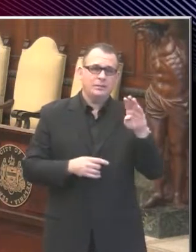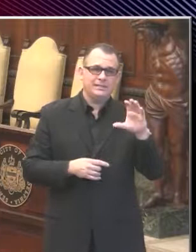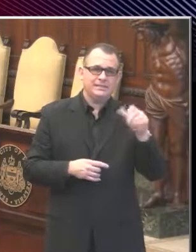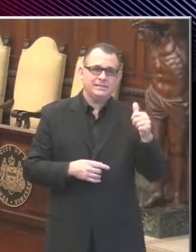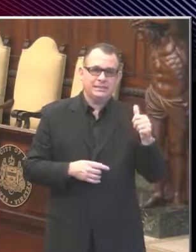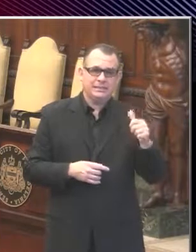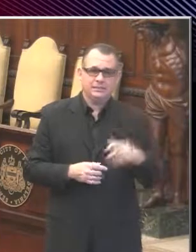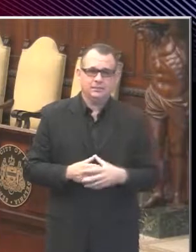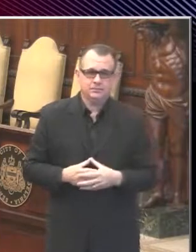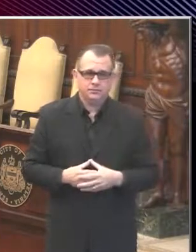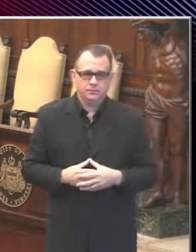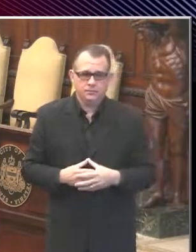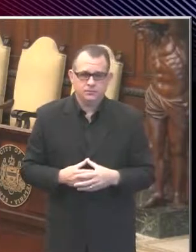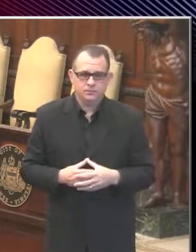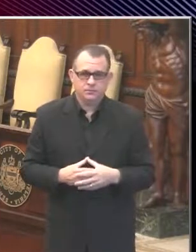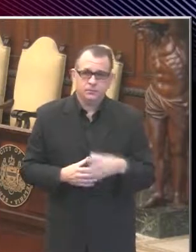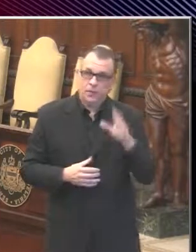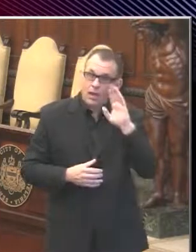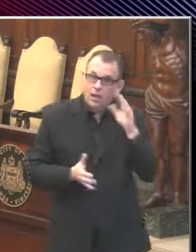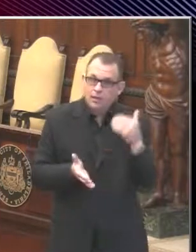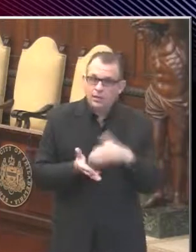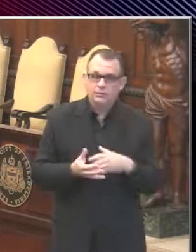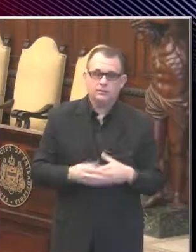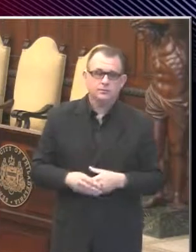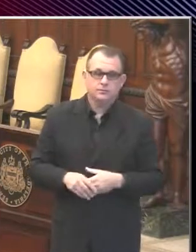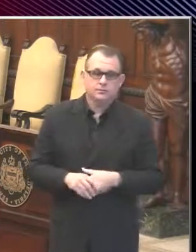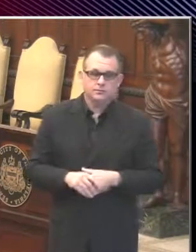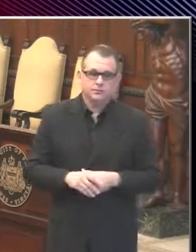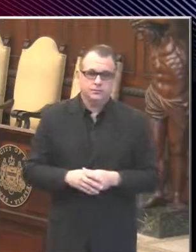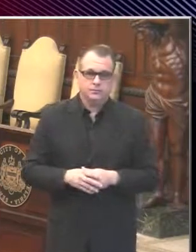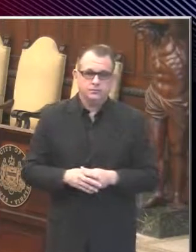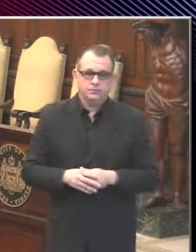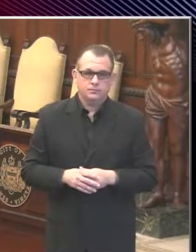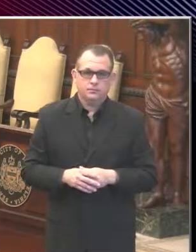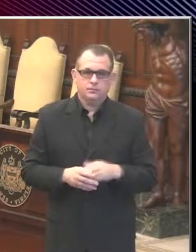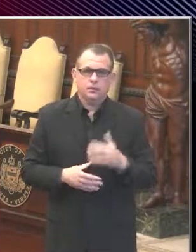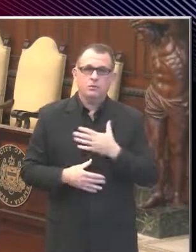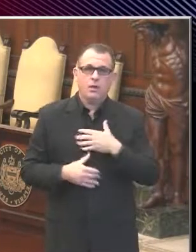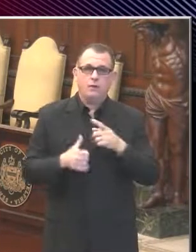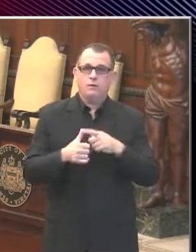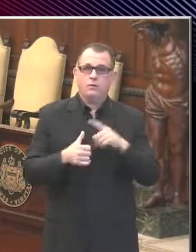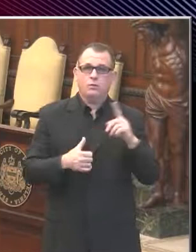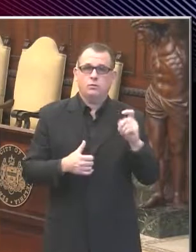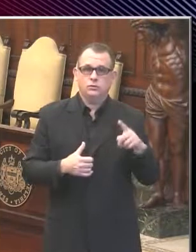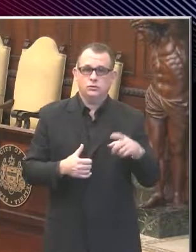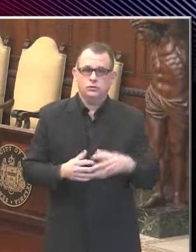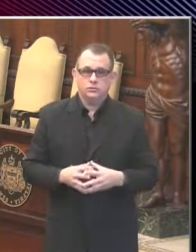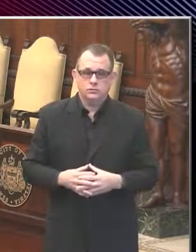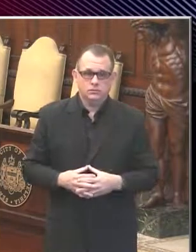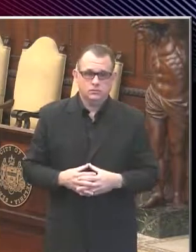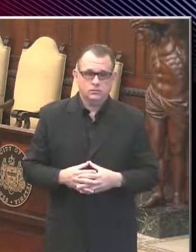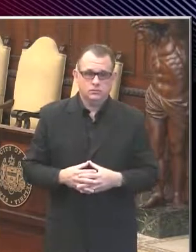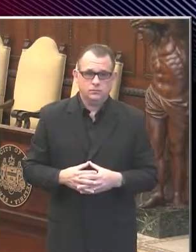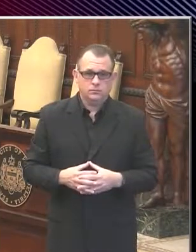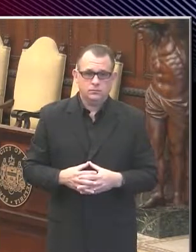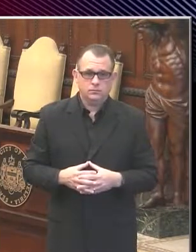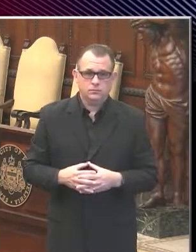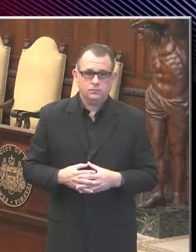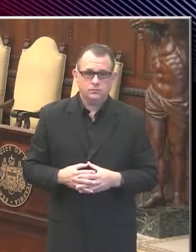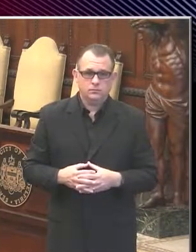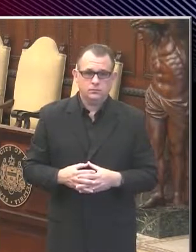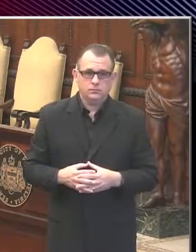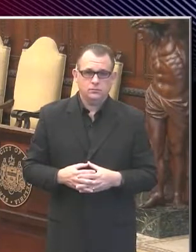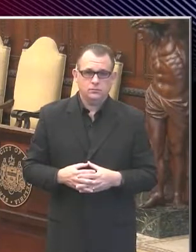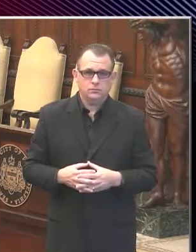Hi again. So the first question is regarding the possible second wave. As